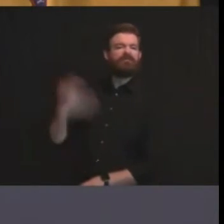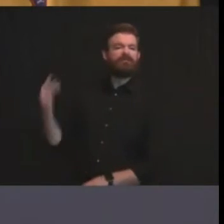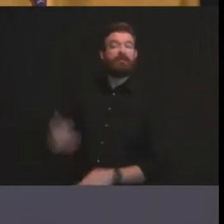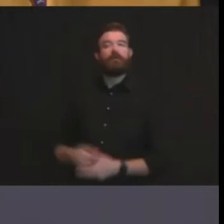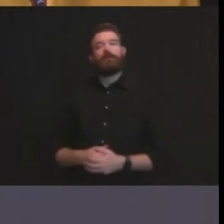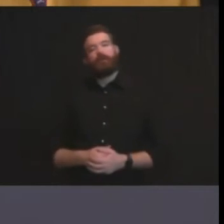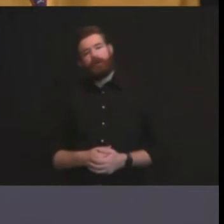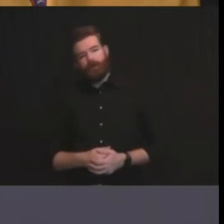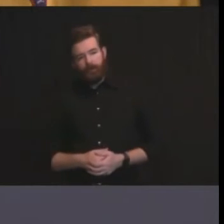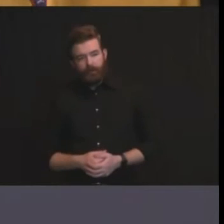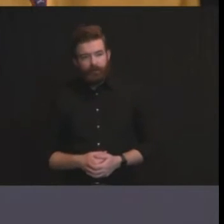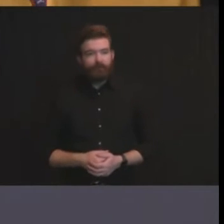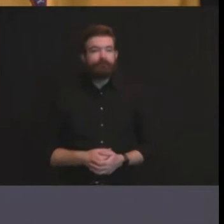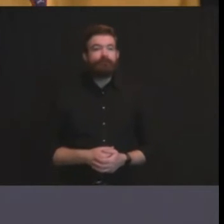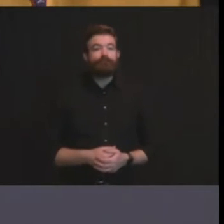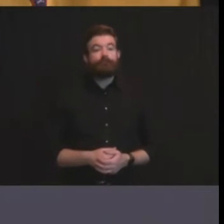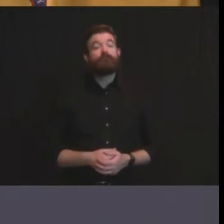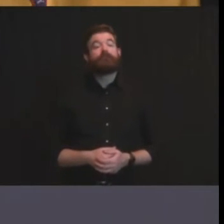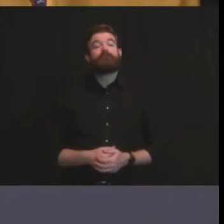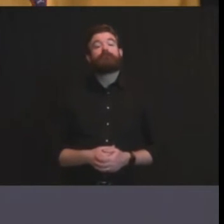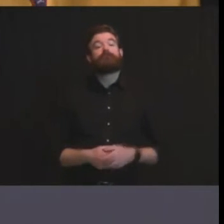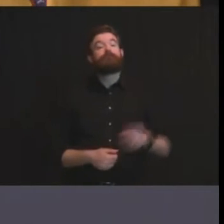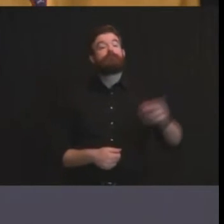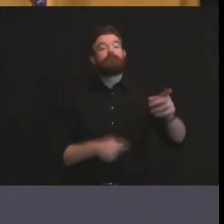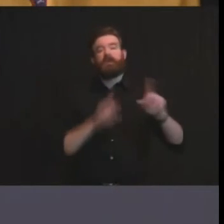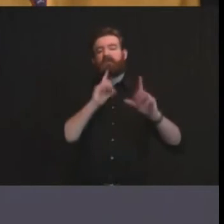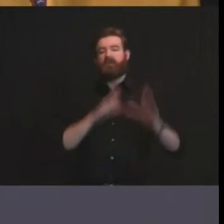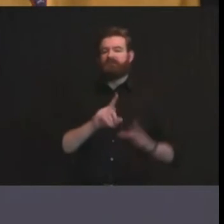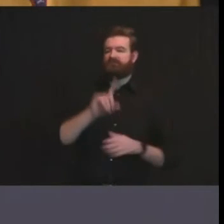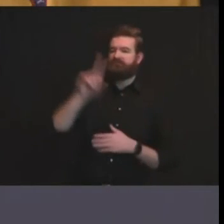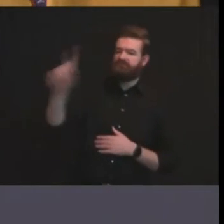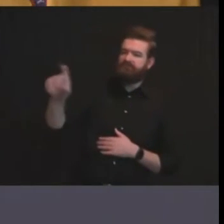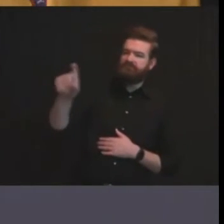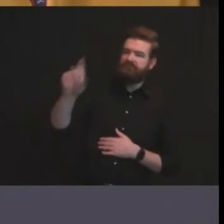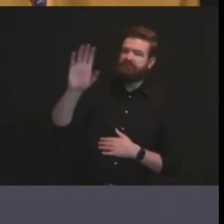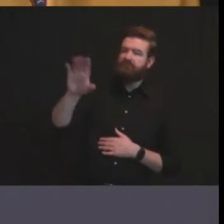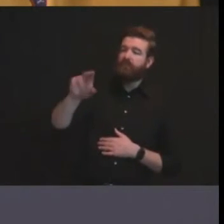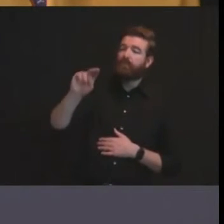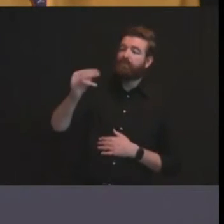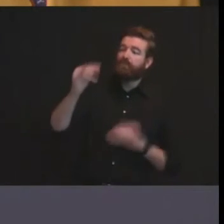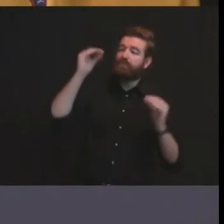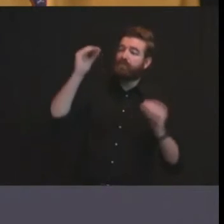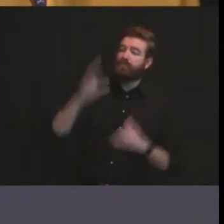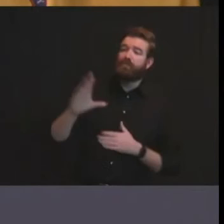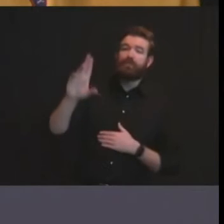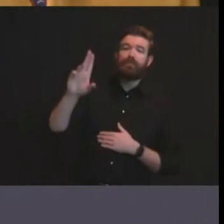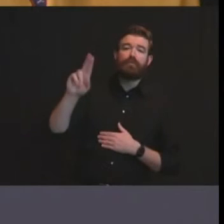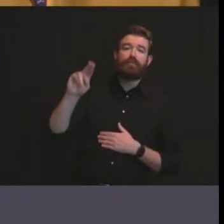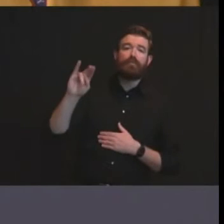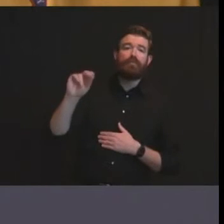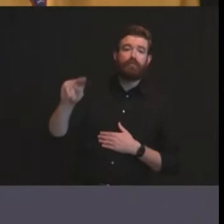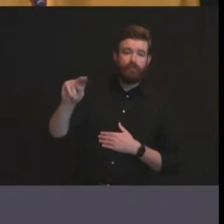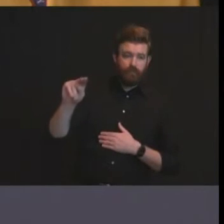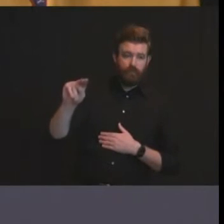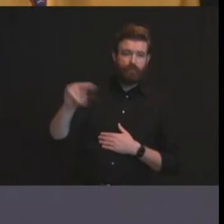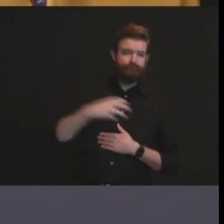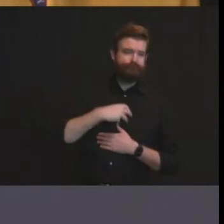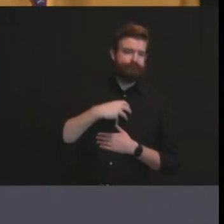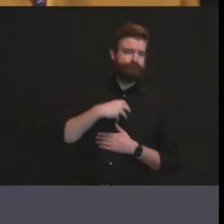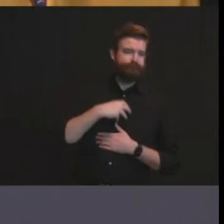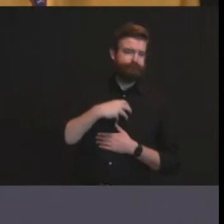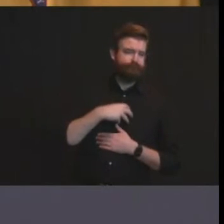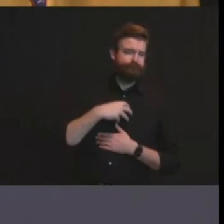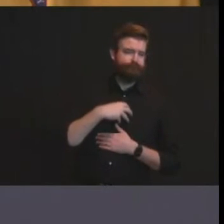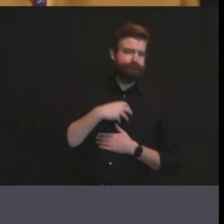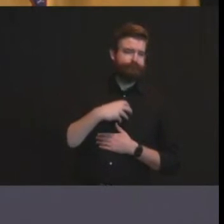leadership of the njea said uh they're dismayed that you have downplayed the danger to students and staff by allowing in-person instruction